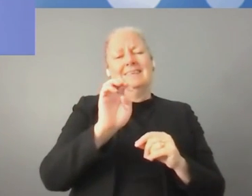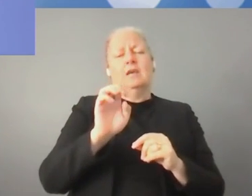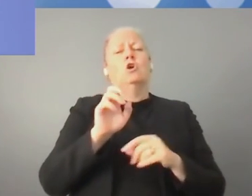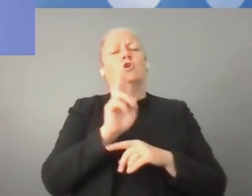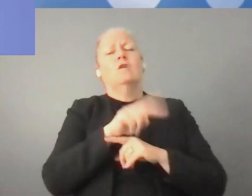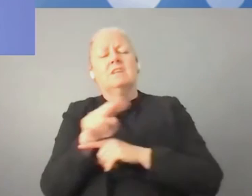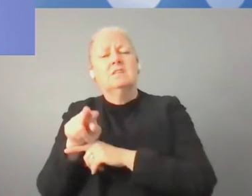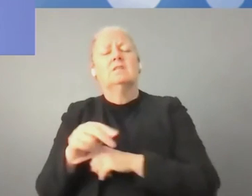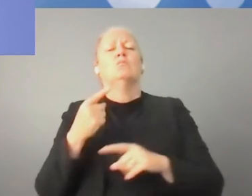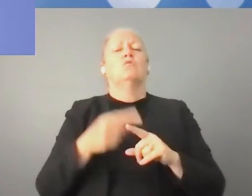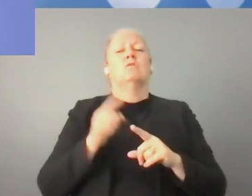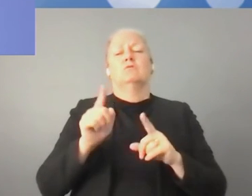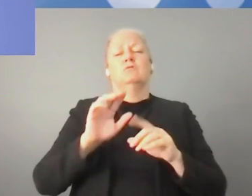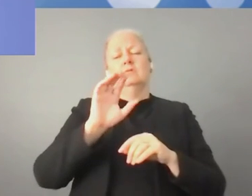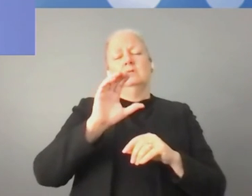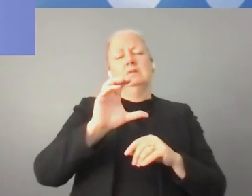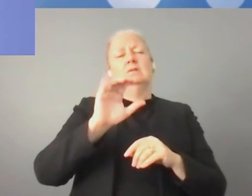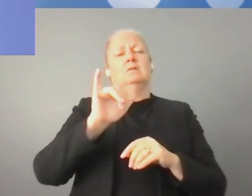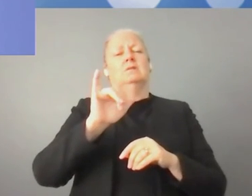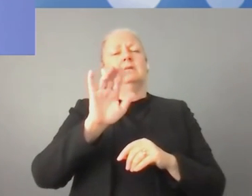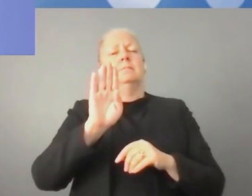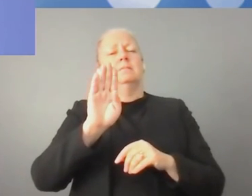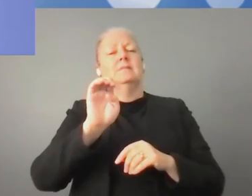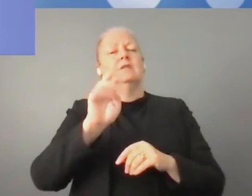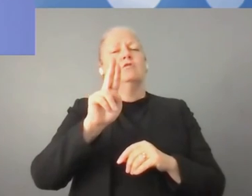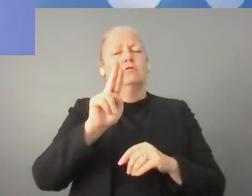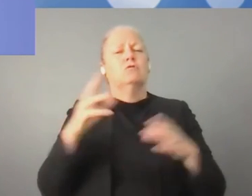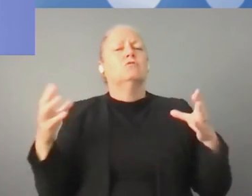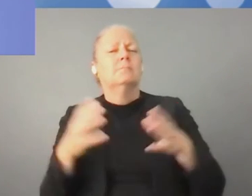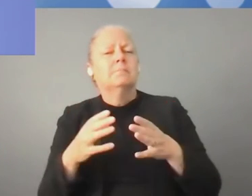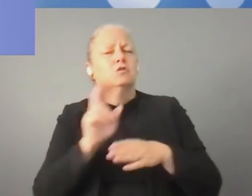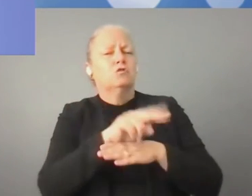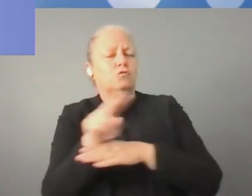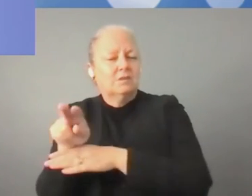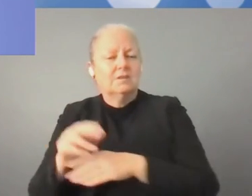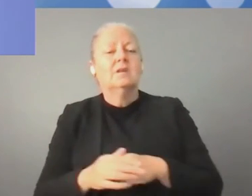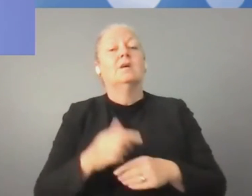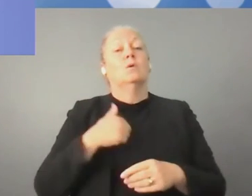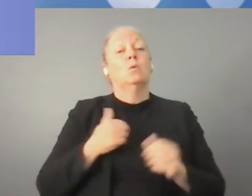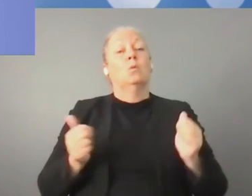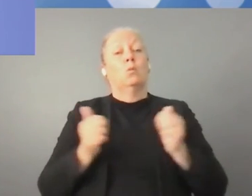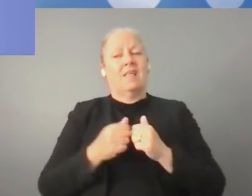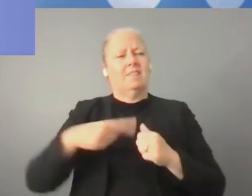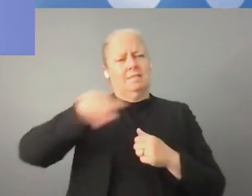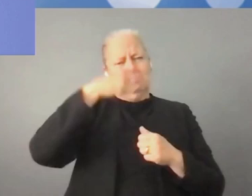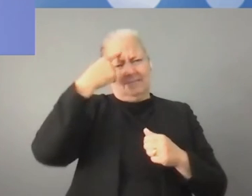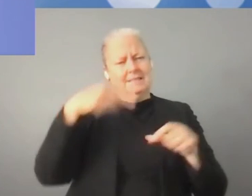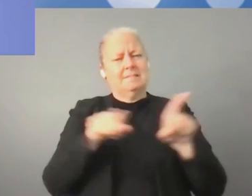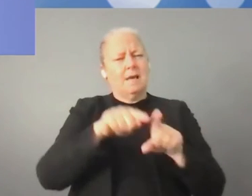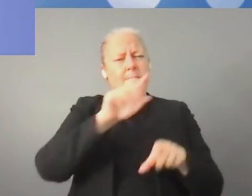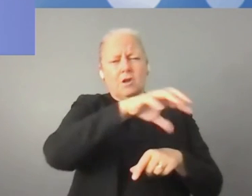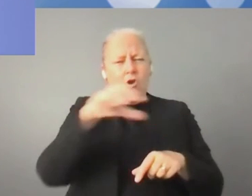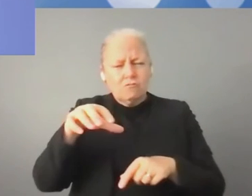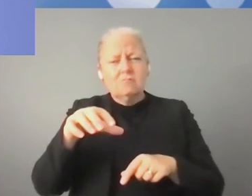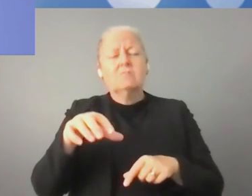groups. And lastly, and more broadly, we will, together with like-minded countries, advocate principles of